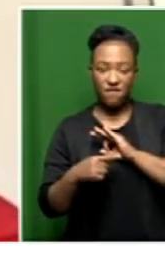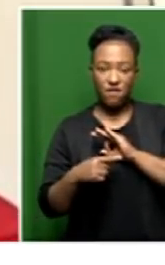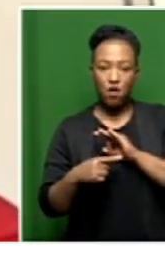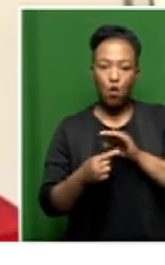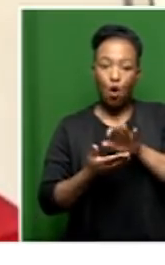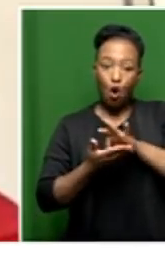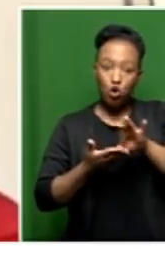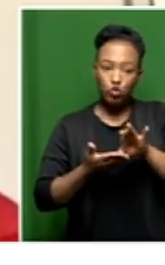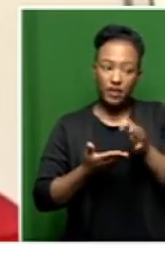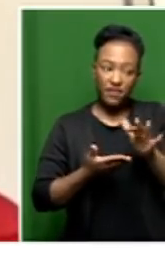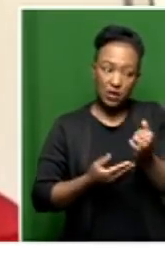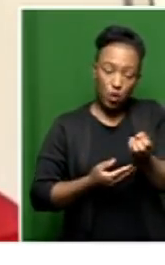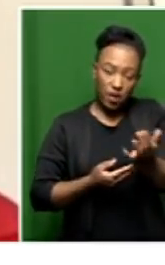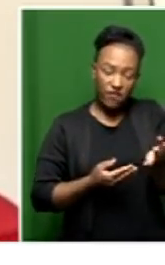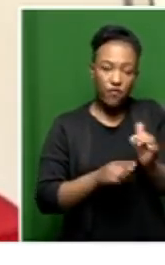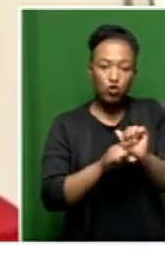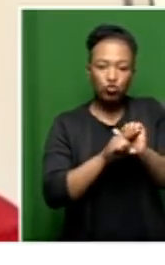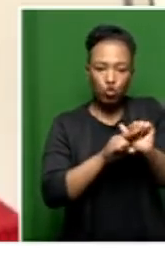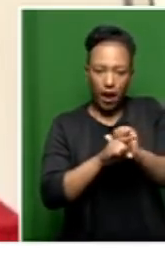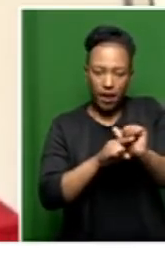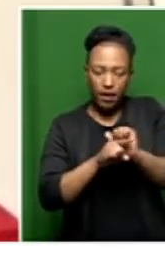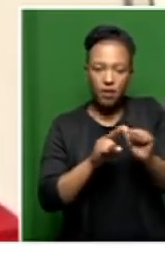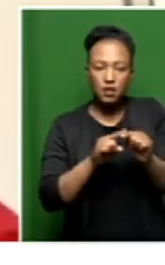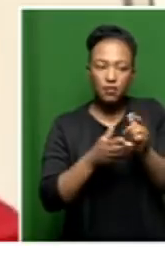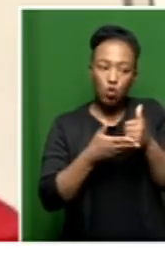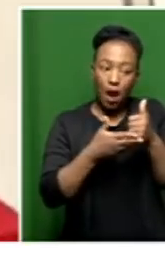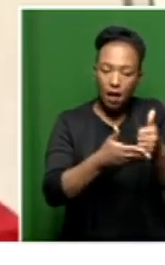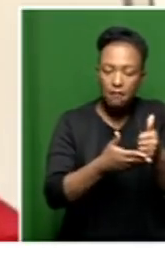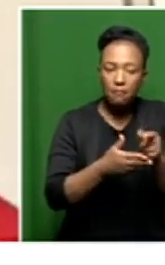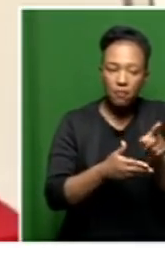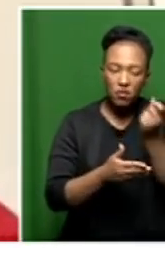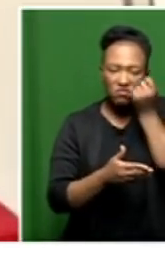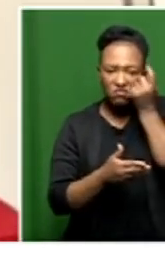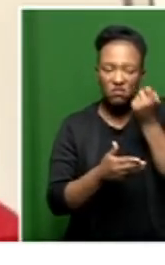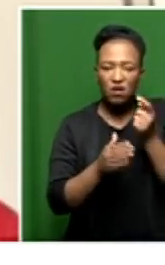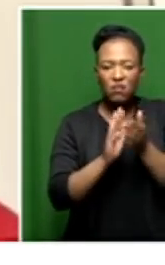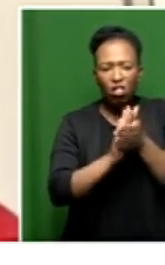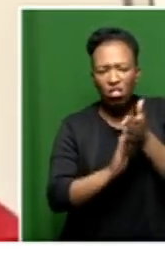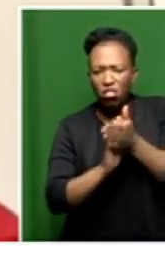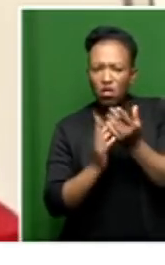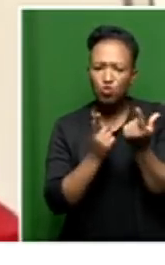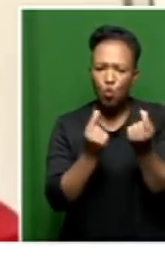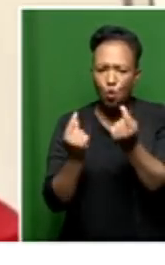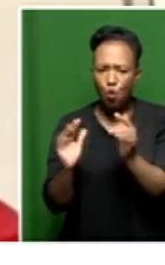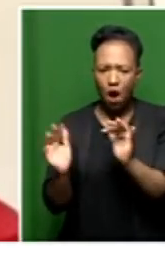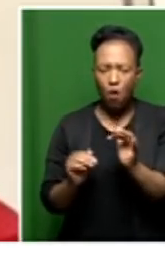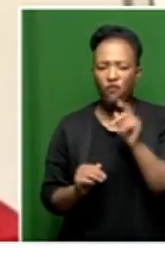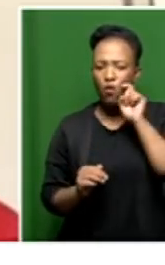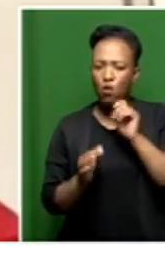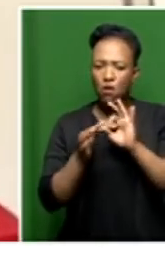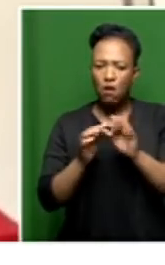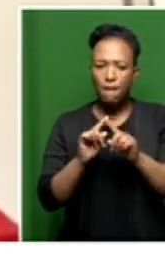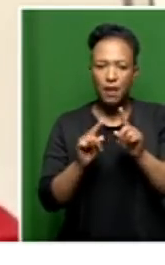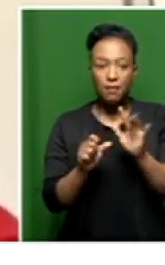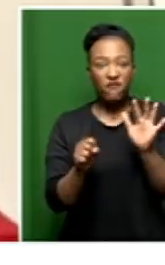contracted are being trained and are being assisted to understand about the running of the facility. So they may not necessarily